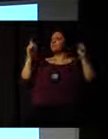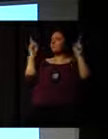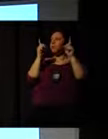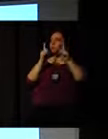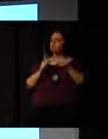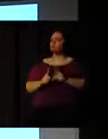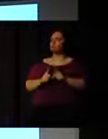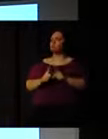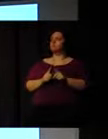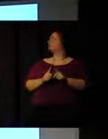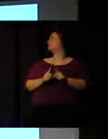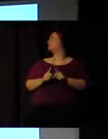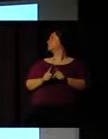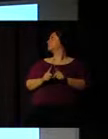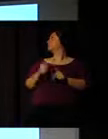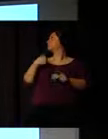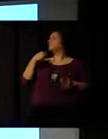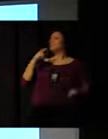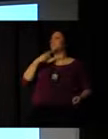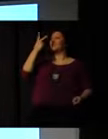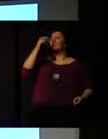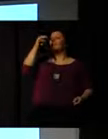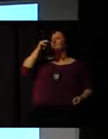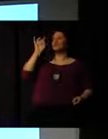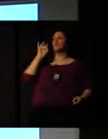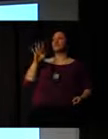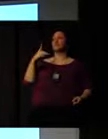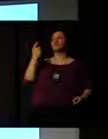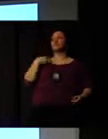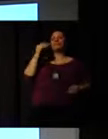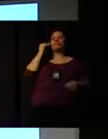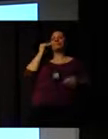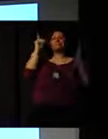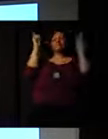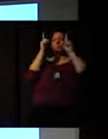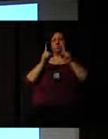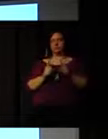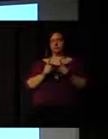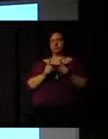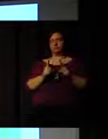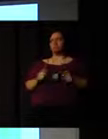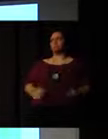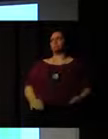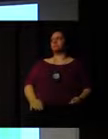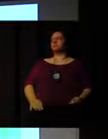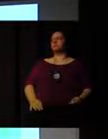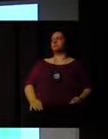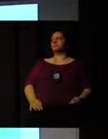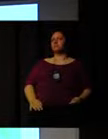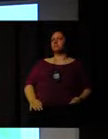disposal is really short, so I will try to resume this story. And here's the story.